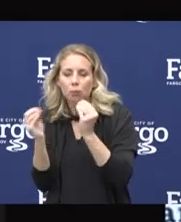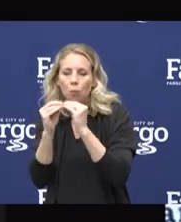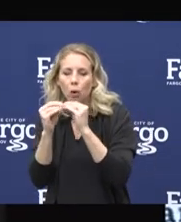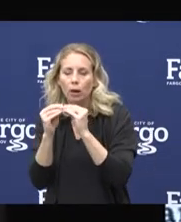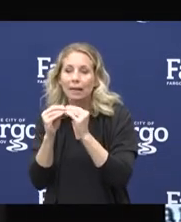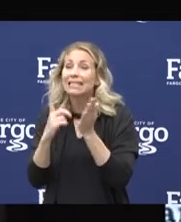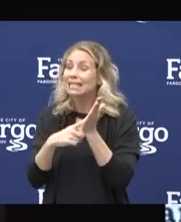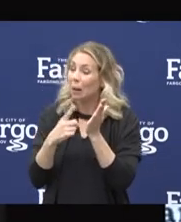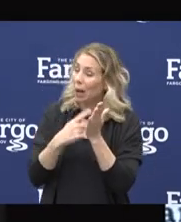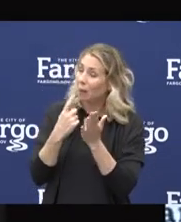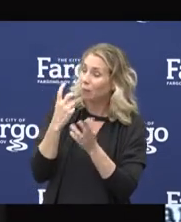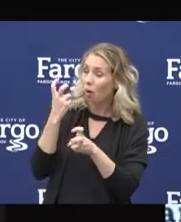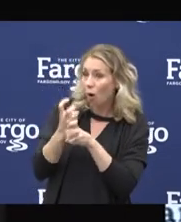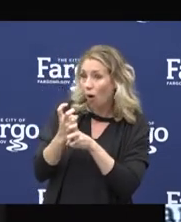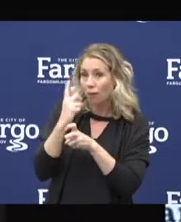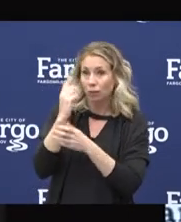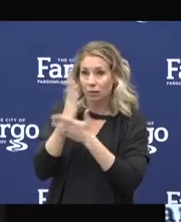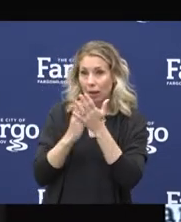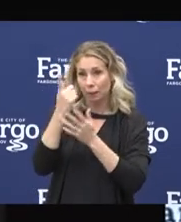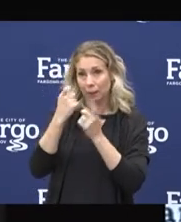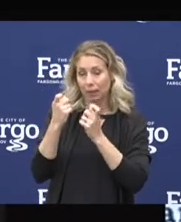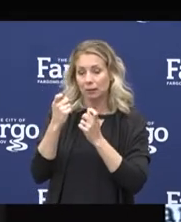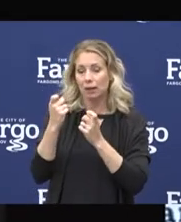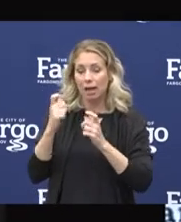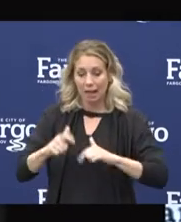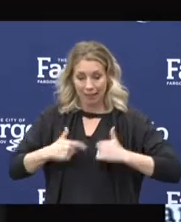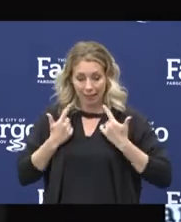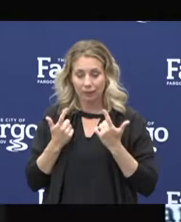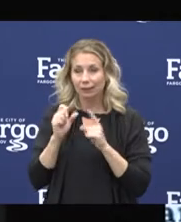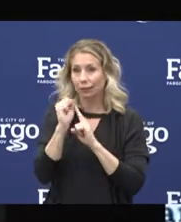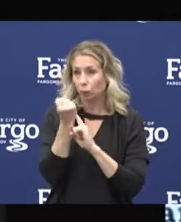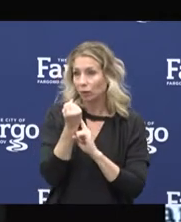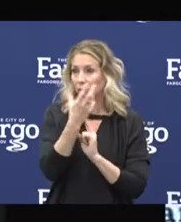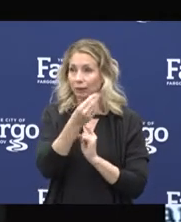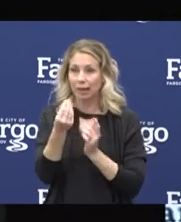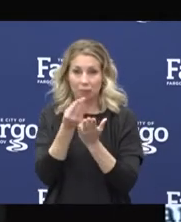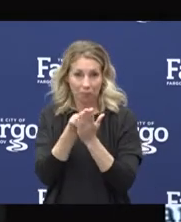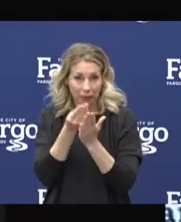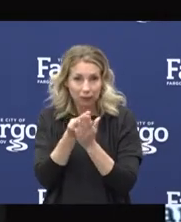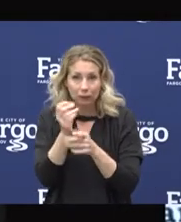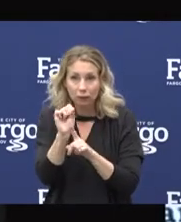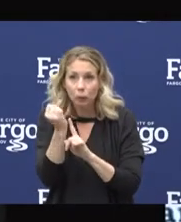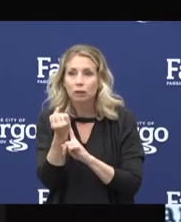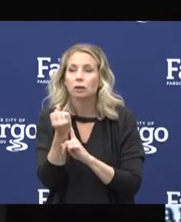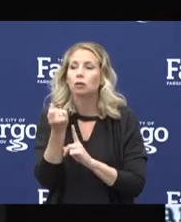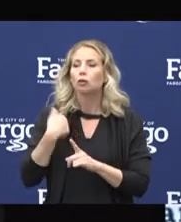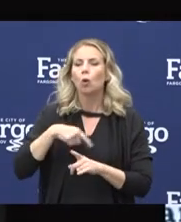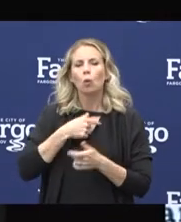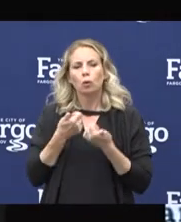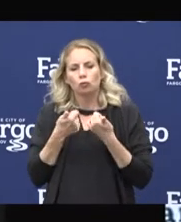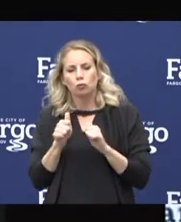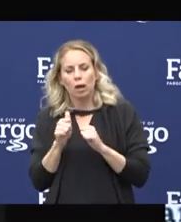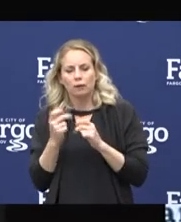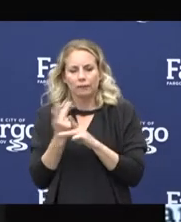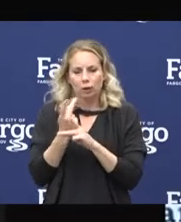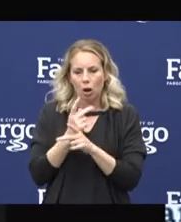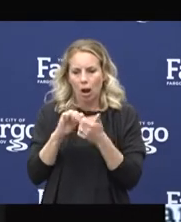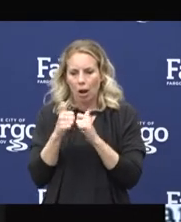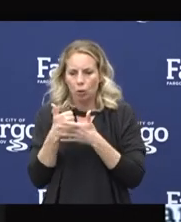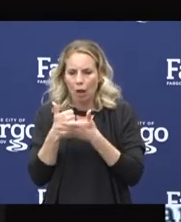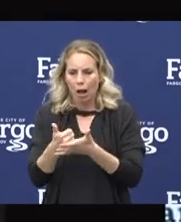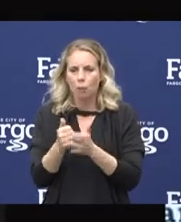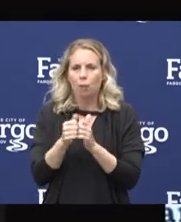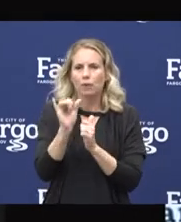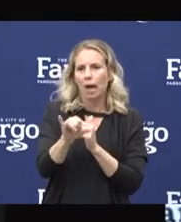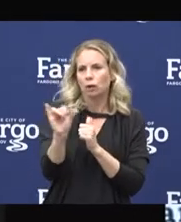living or financial situations. So, the task force has also been working on quarantine support activities, which Nicole Crutchfield will